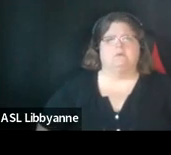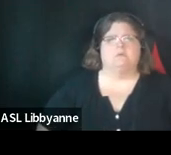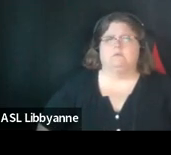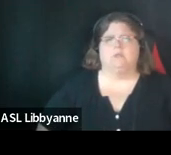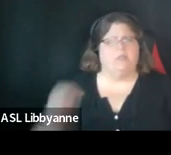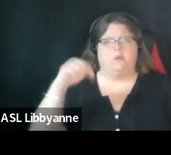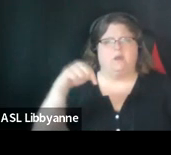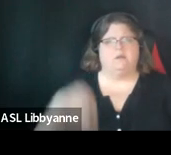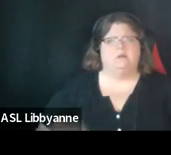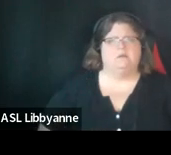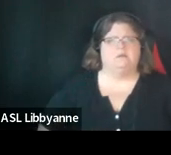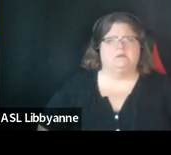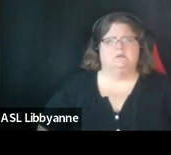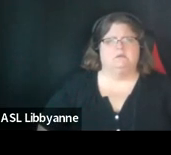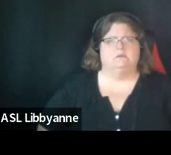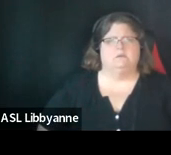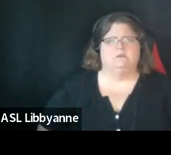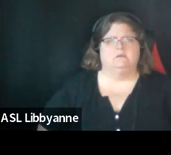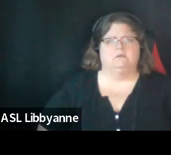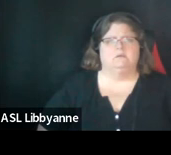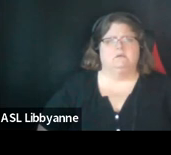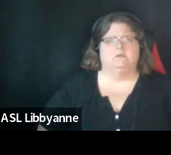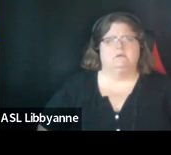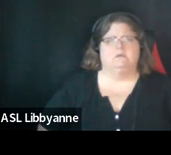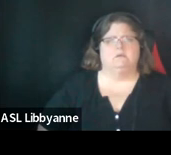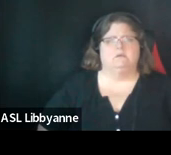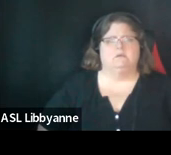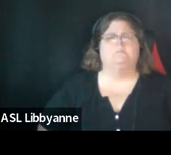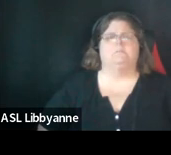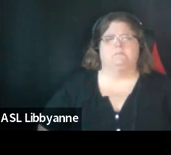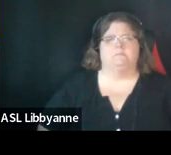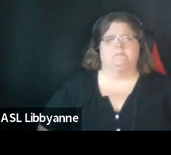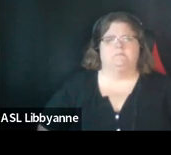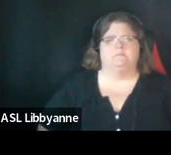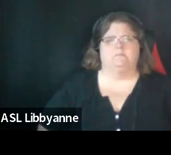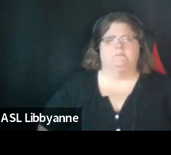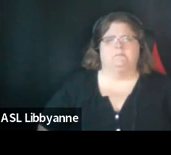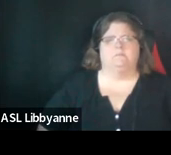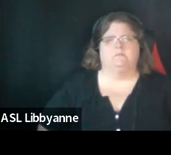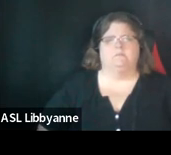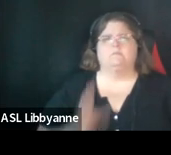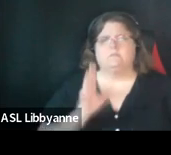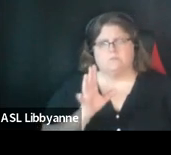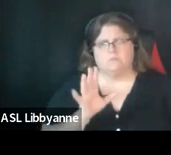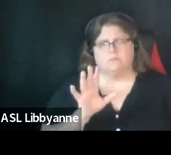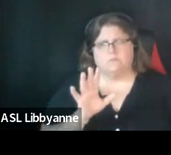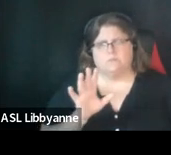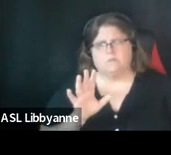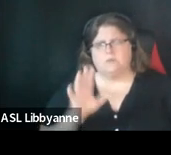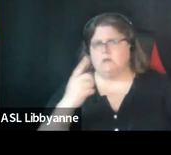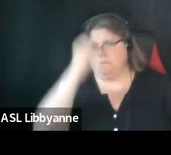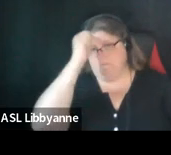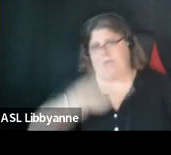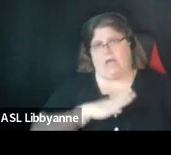other way yeah i just want to make sure that we've you know captured